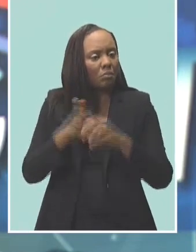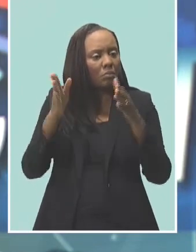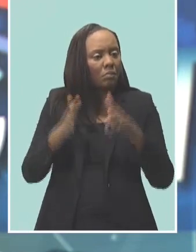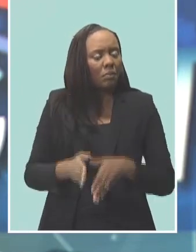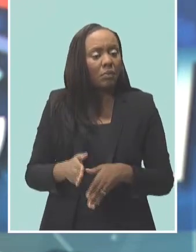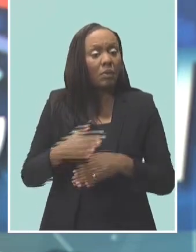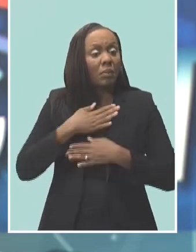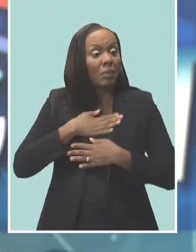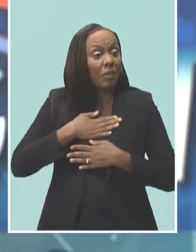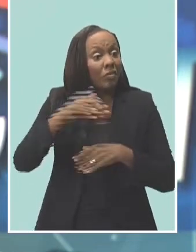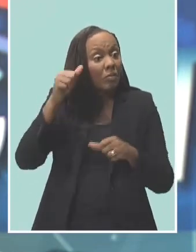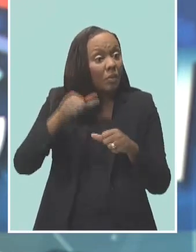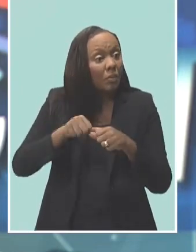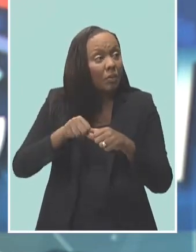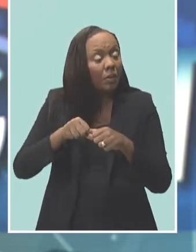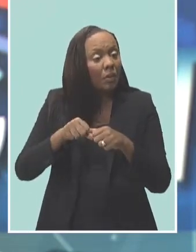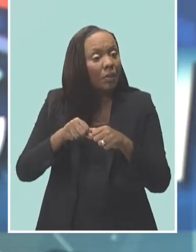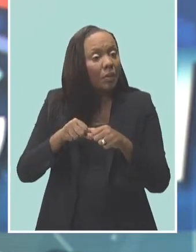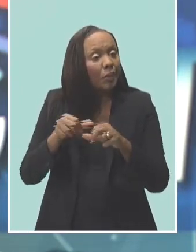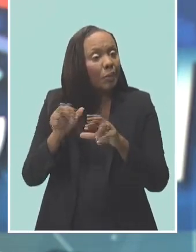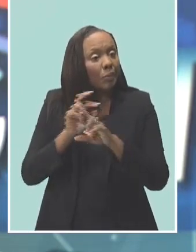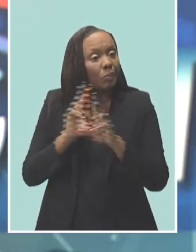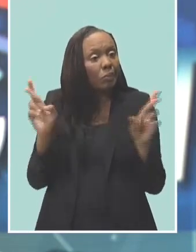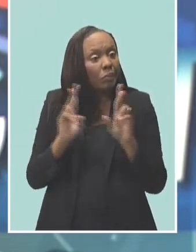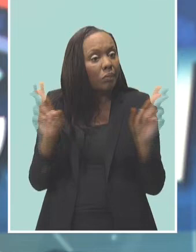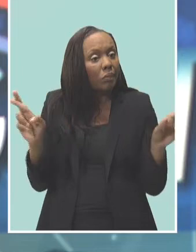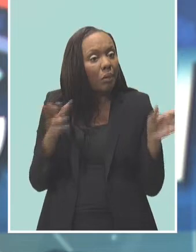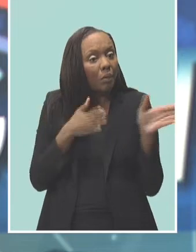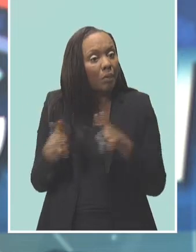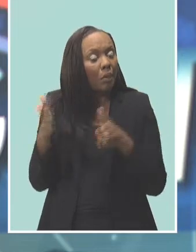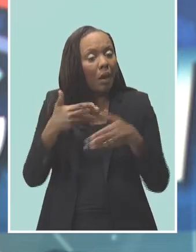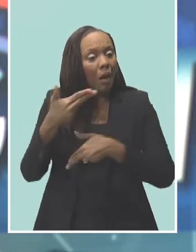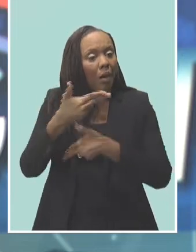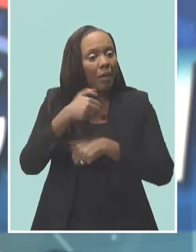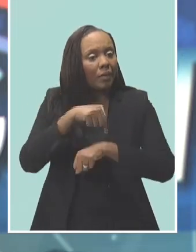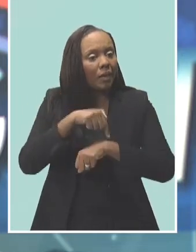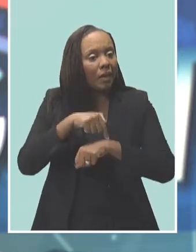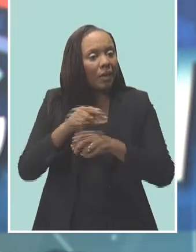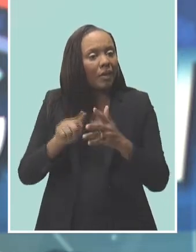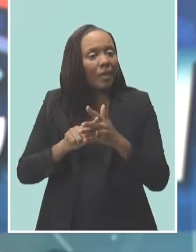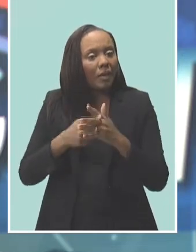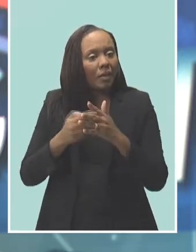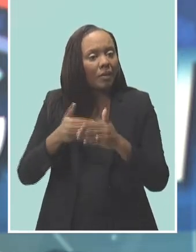to also prepare themselves for the hurricane season that starts in just under a month.